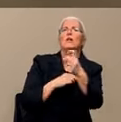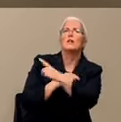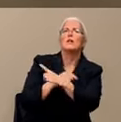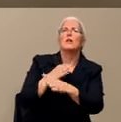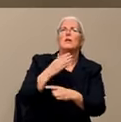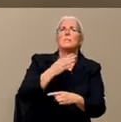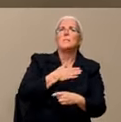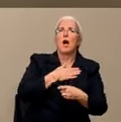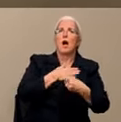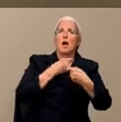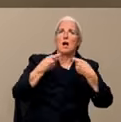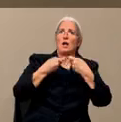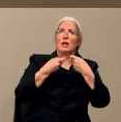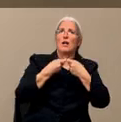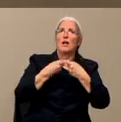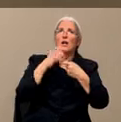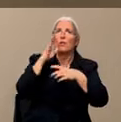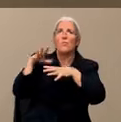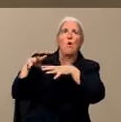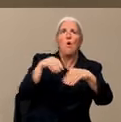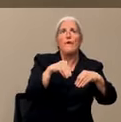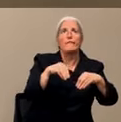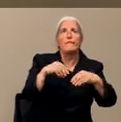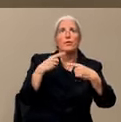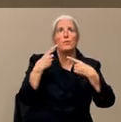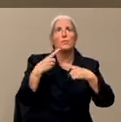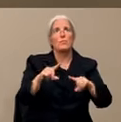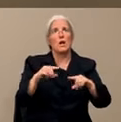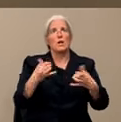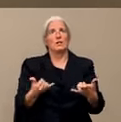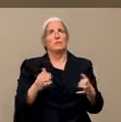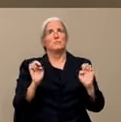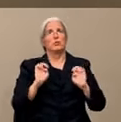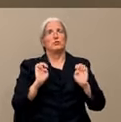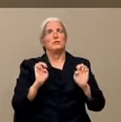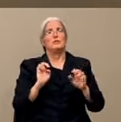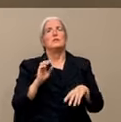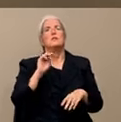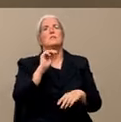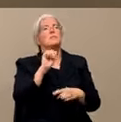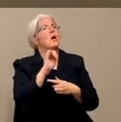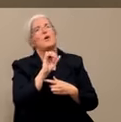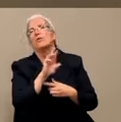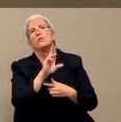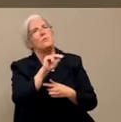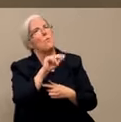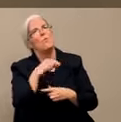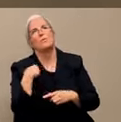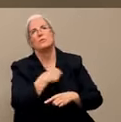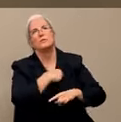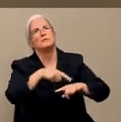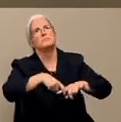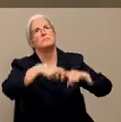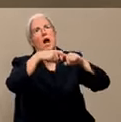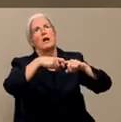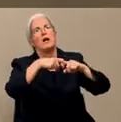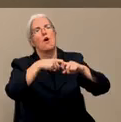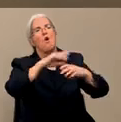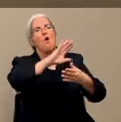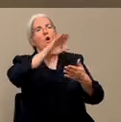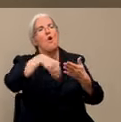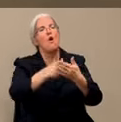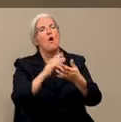during this emergency? No, actually we've suspended any turning off of services,